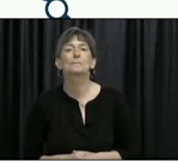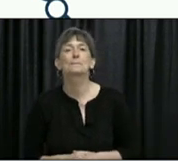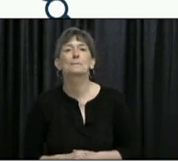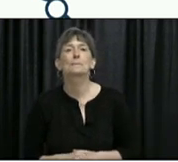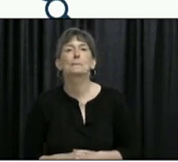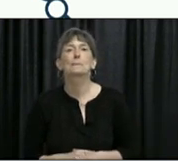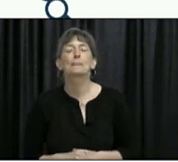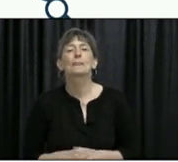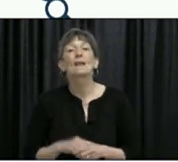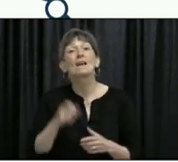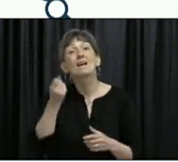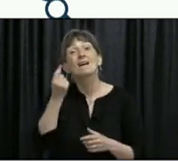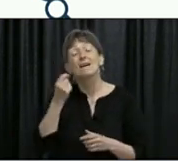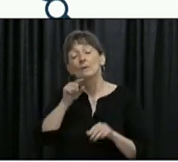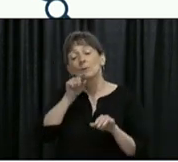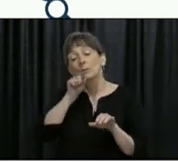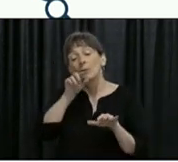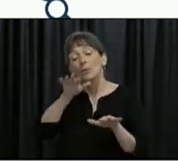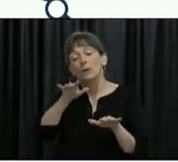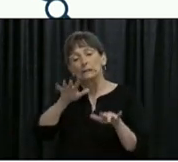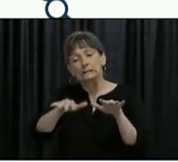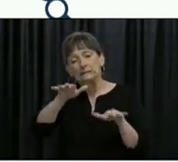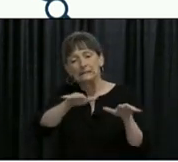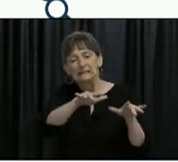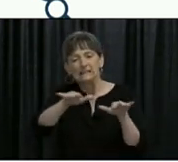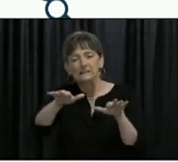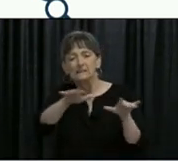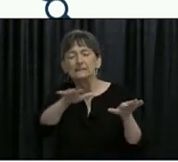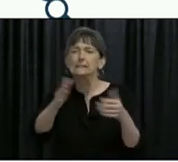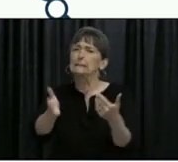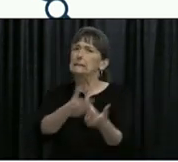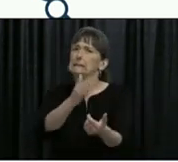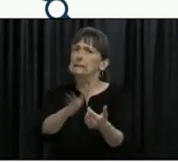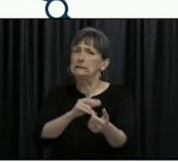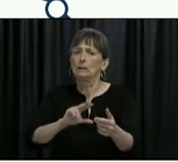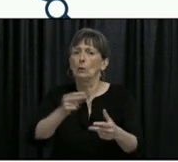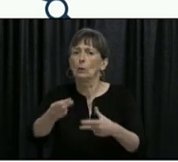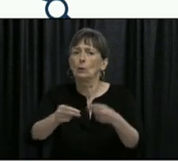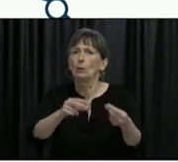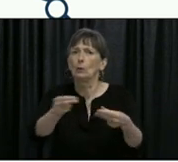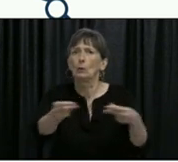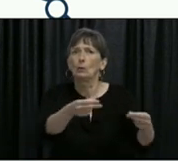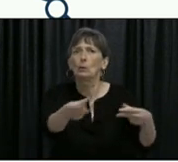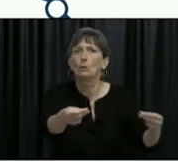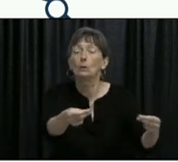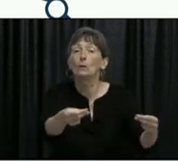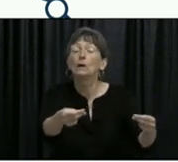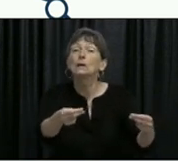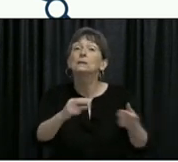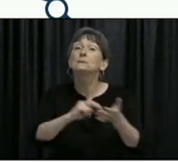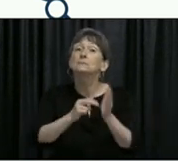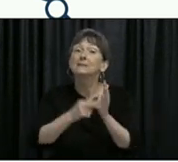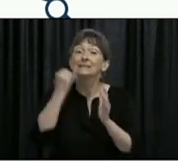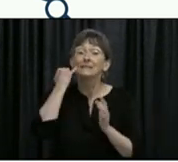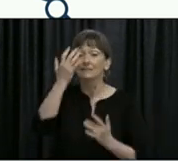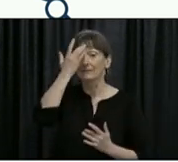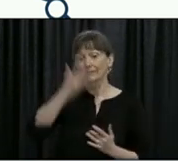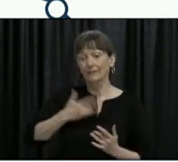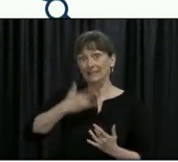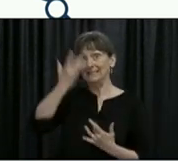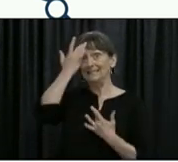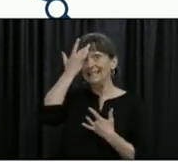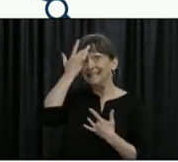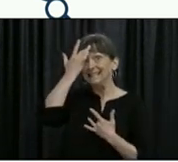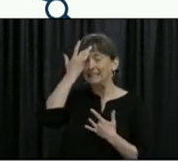Because droplets from an infected person can be transmitted so easily, it is imperative to stay at home if you are sick to prevent